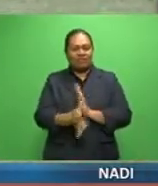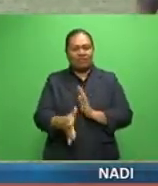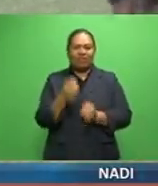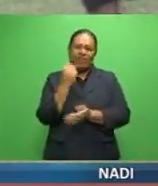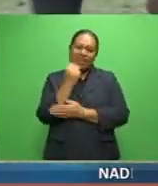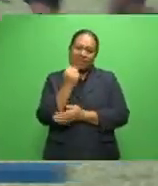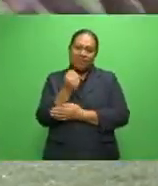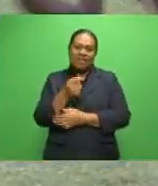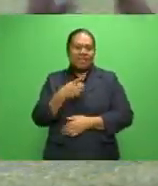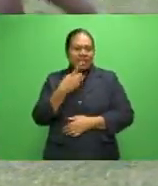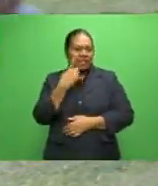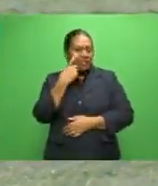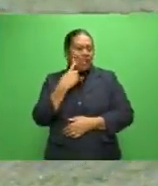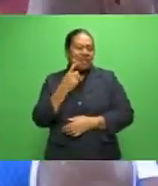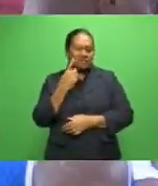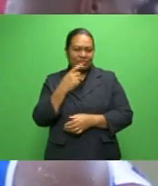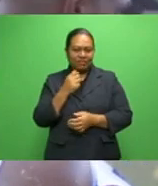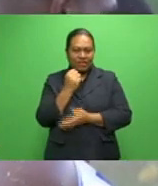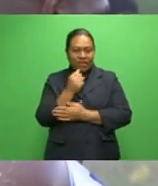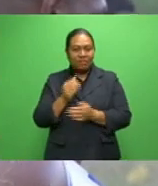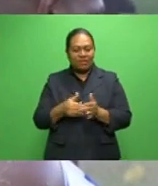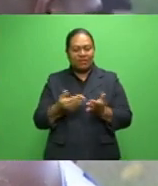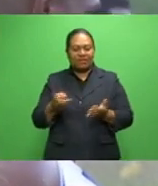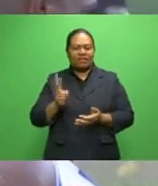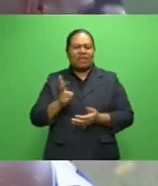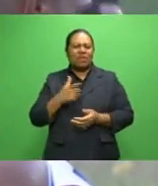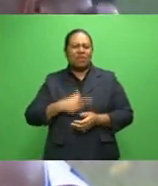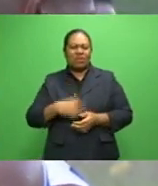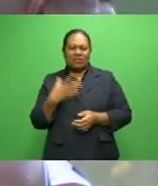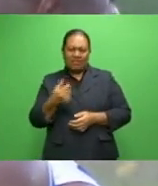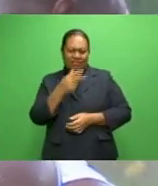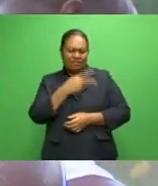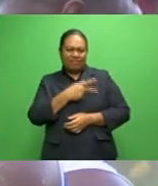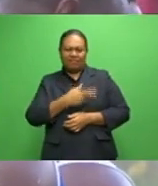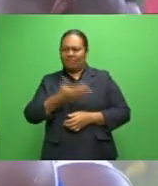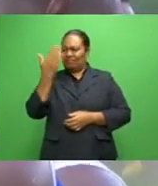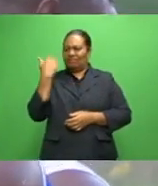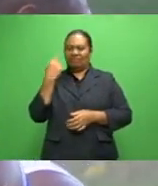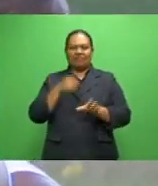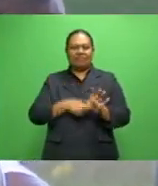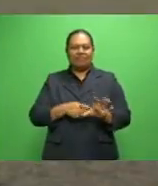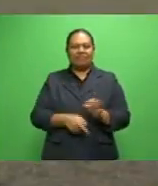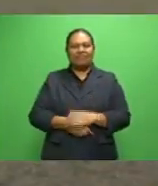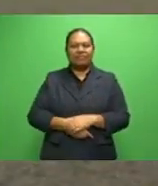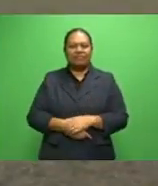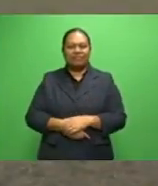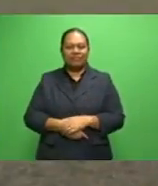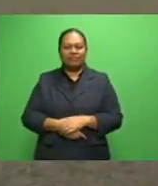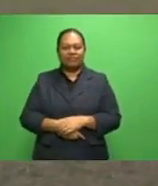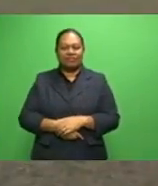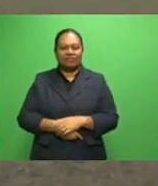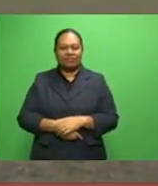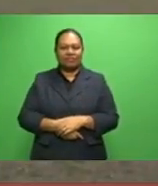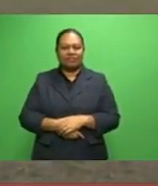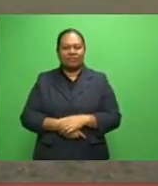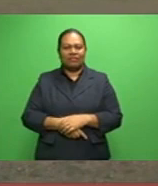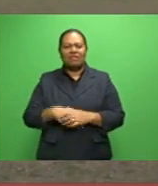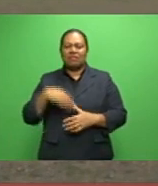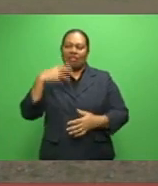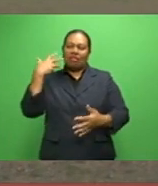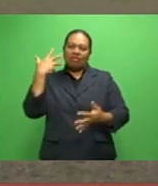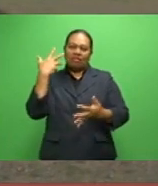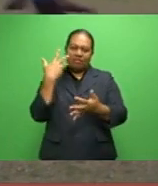again after being sad-lined with an injury for more than a year. It's so long, I've